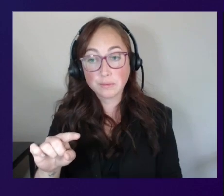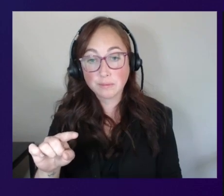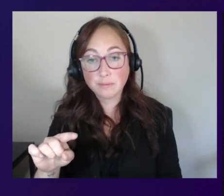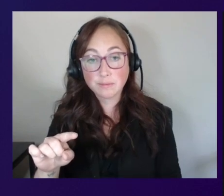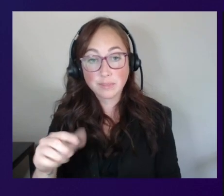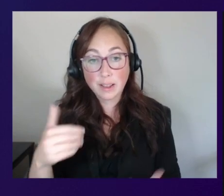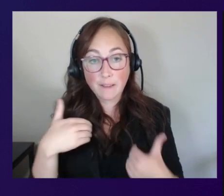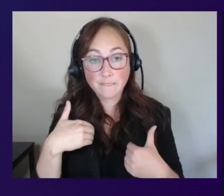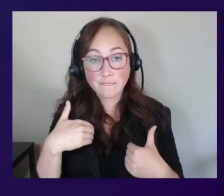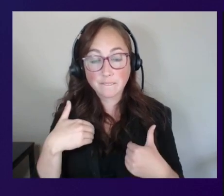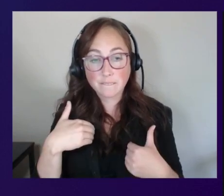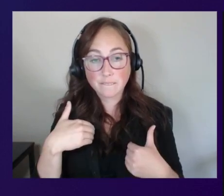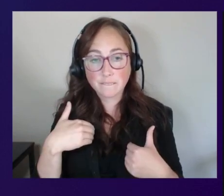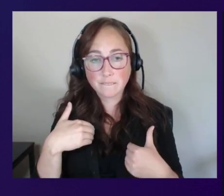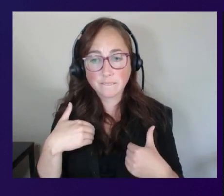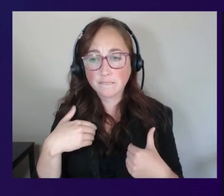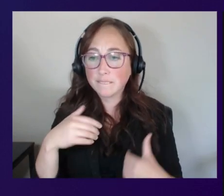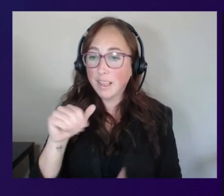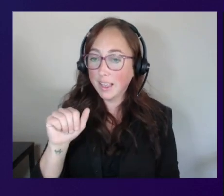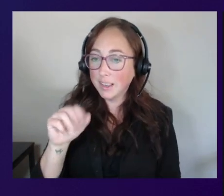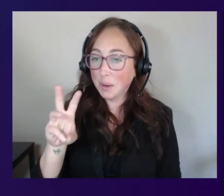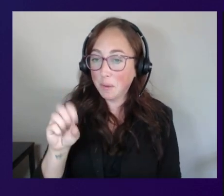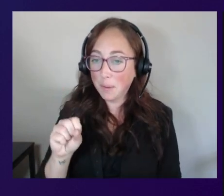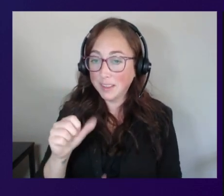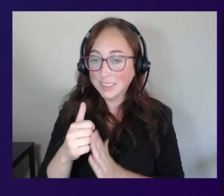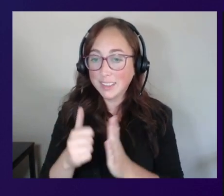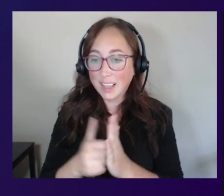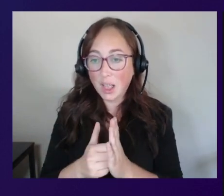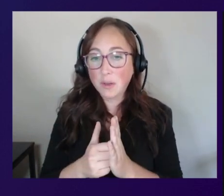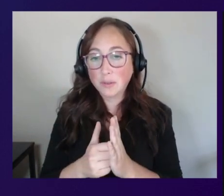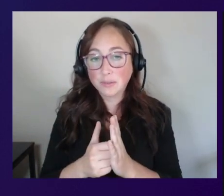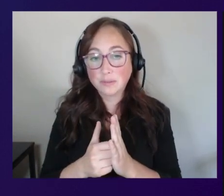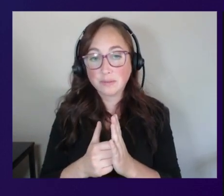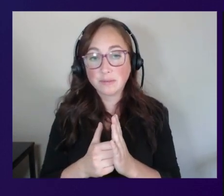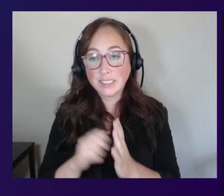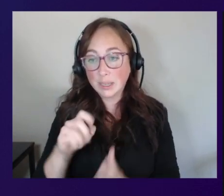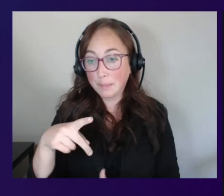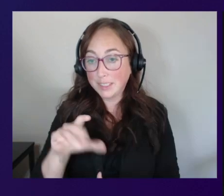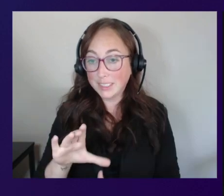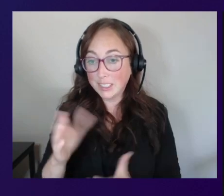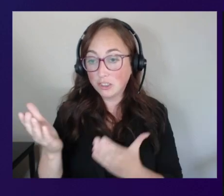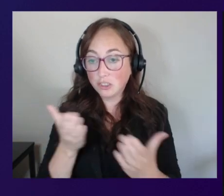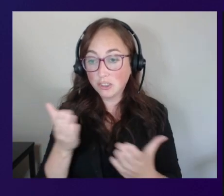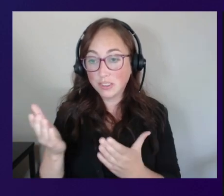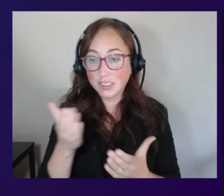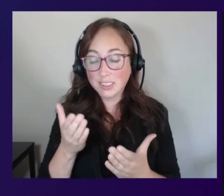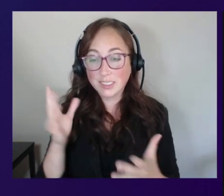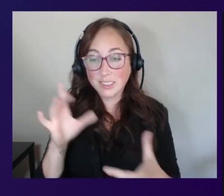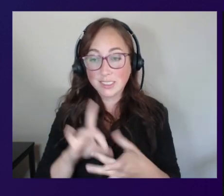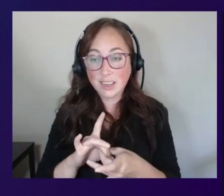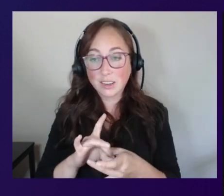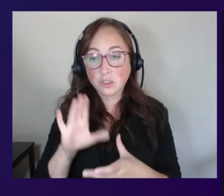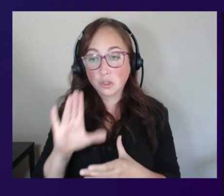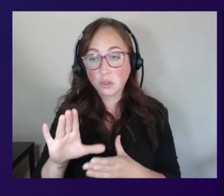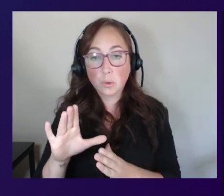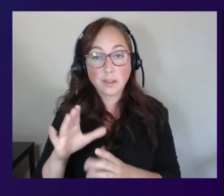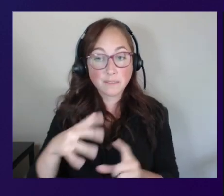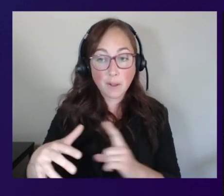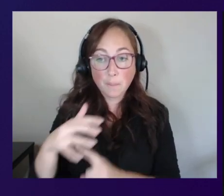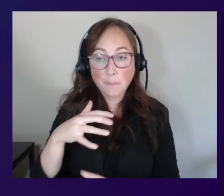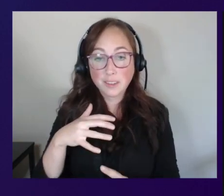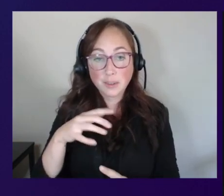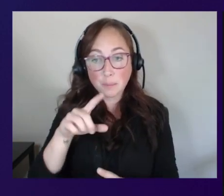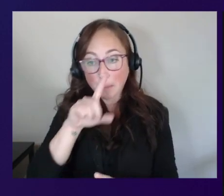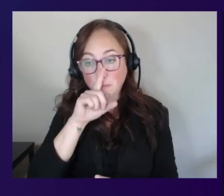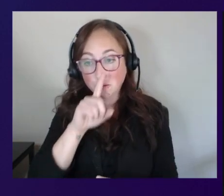aws account deployed with vpcs and services and perhaps connected to your on-premises environment because you need to make